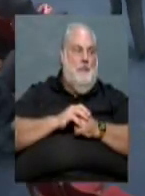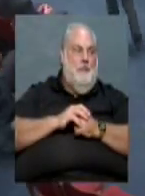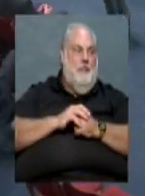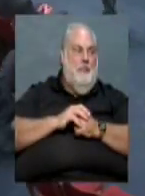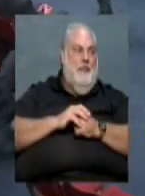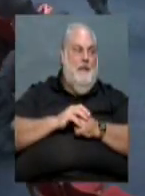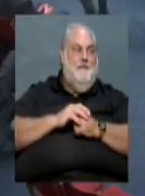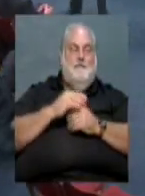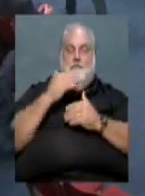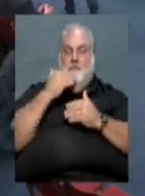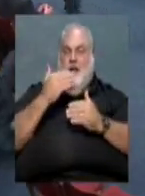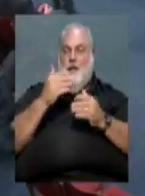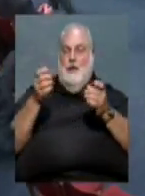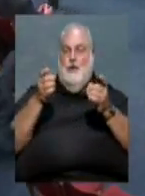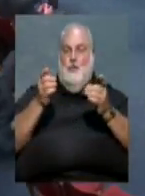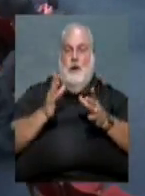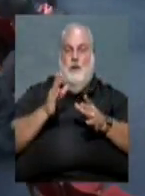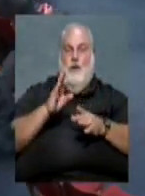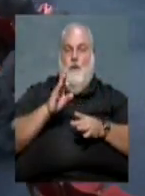Very good. Thank you, Director Fortson.